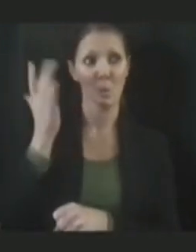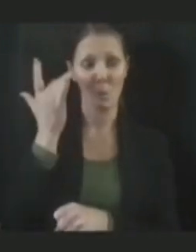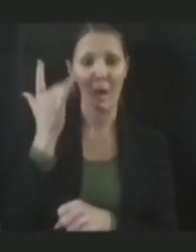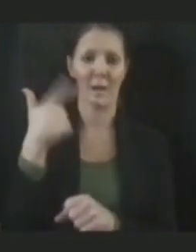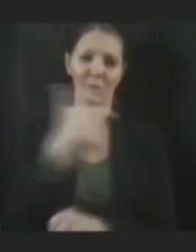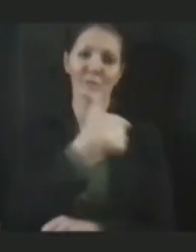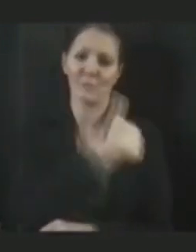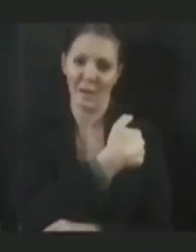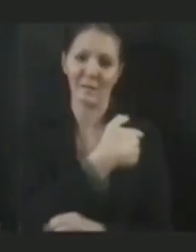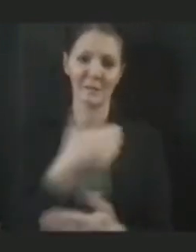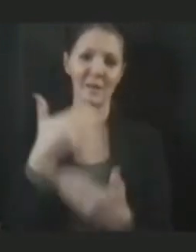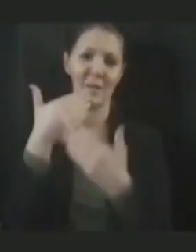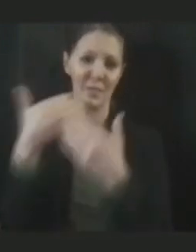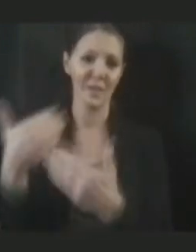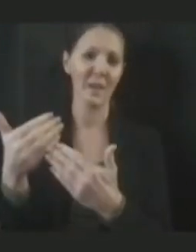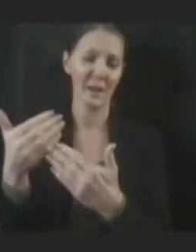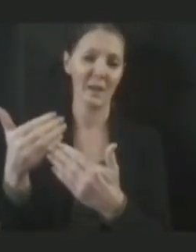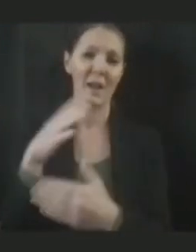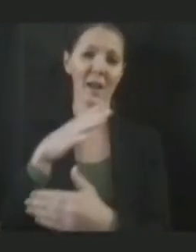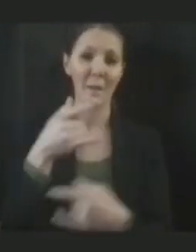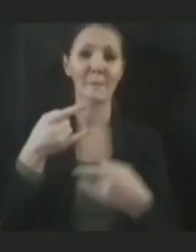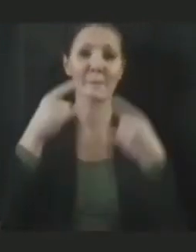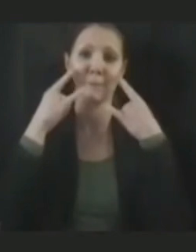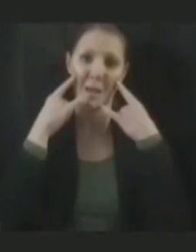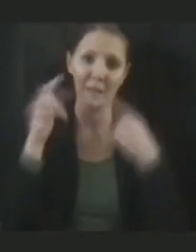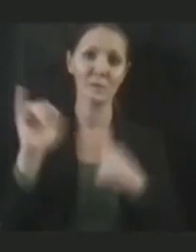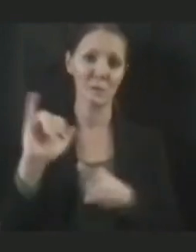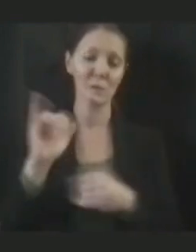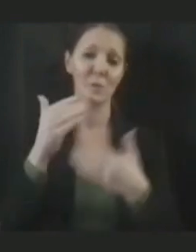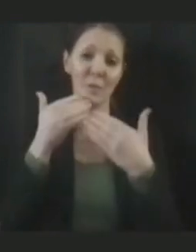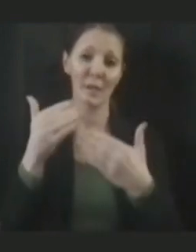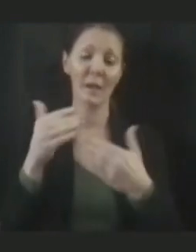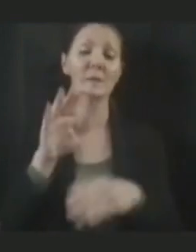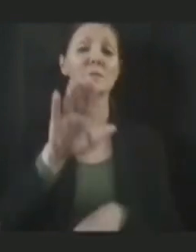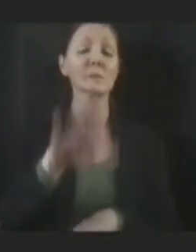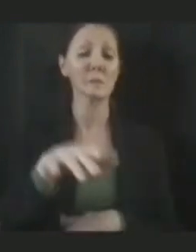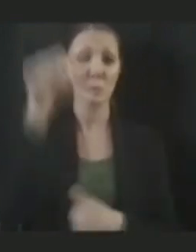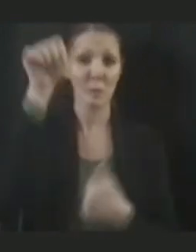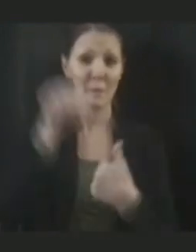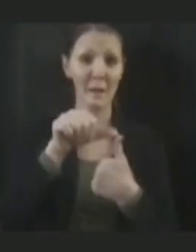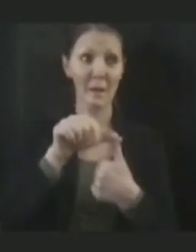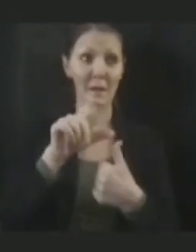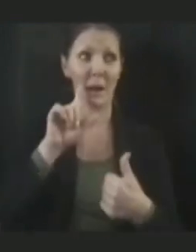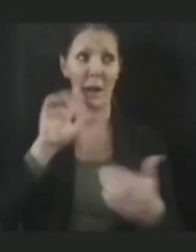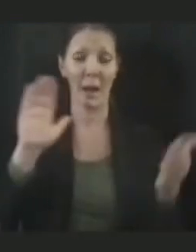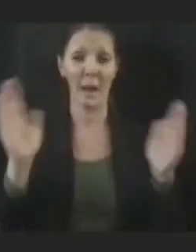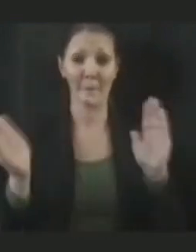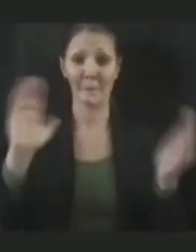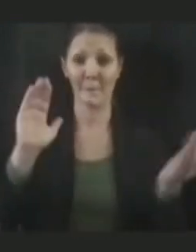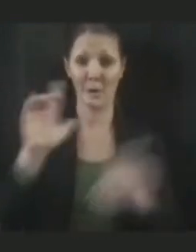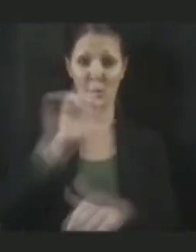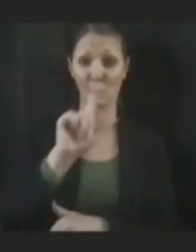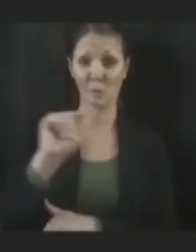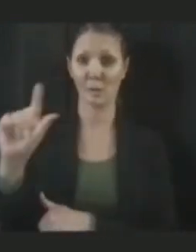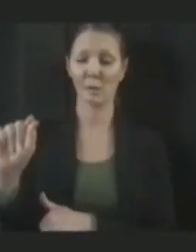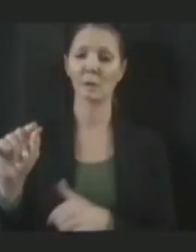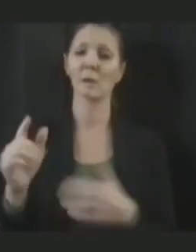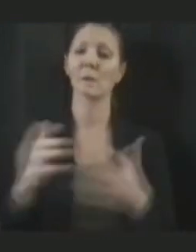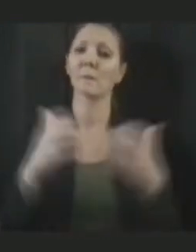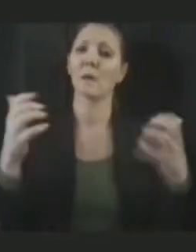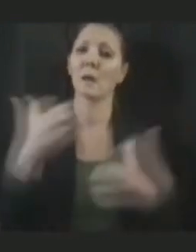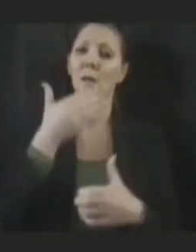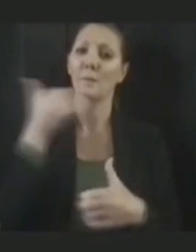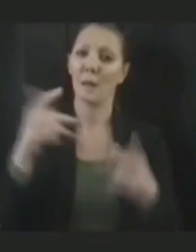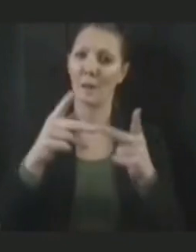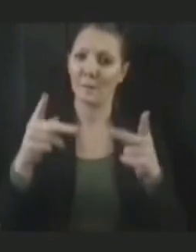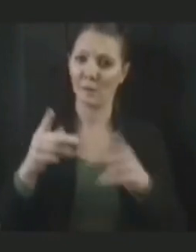vaccines and the masks. That reminds me that compared to 2020, we're so much better positioned than we were before.